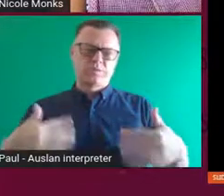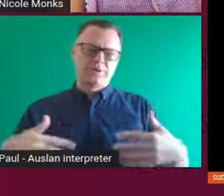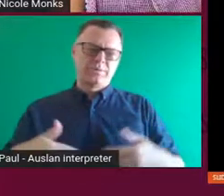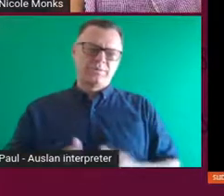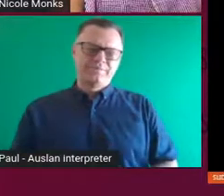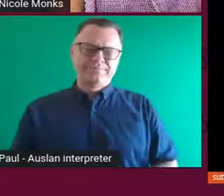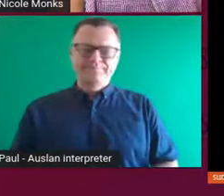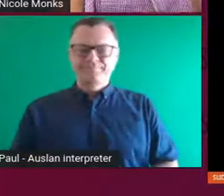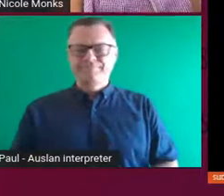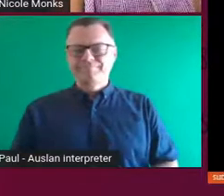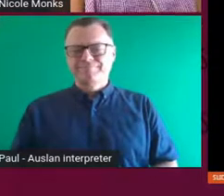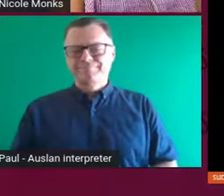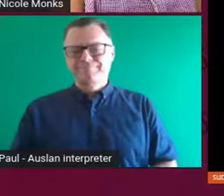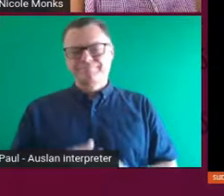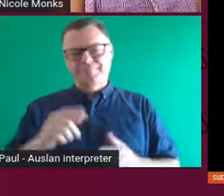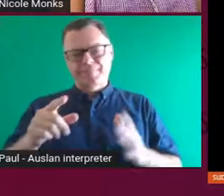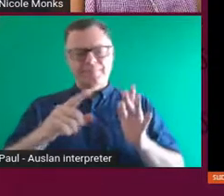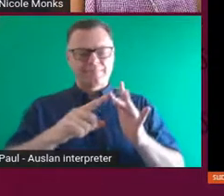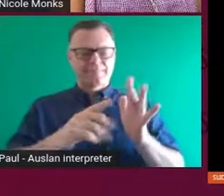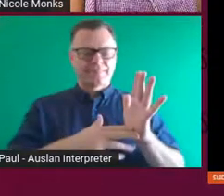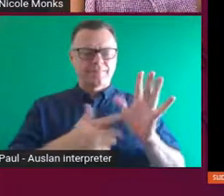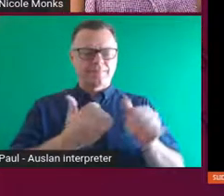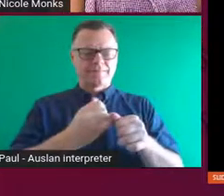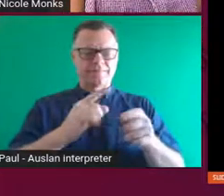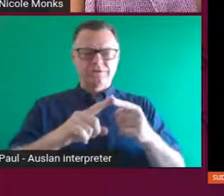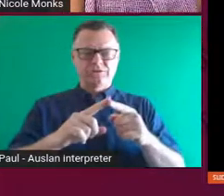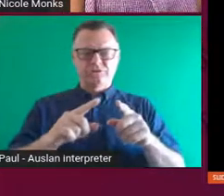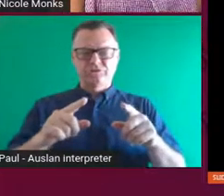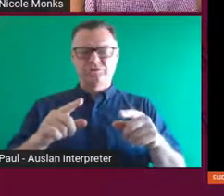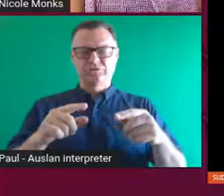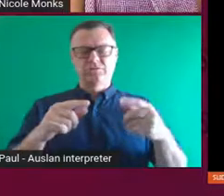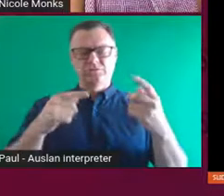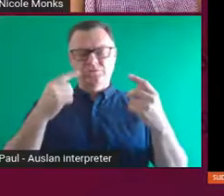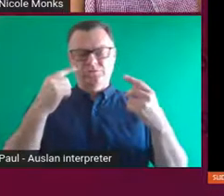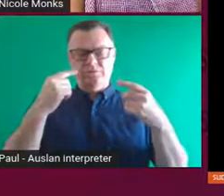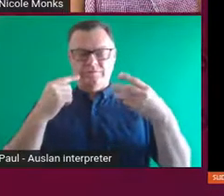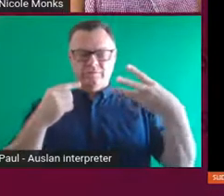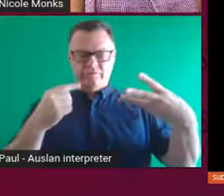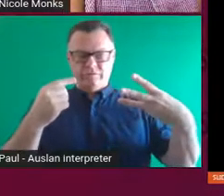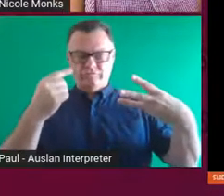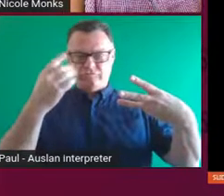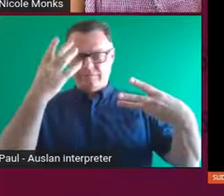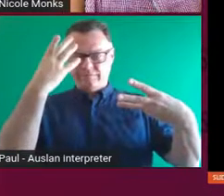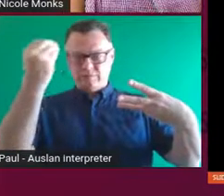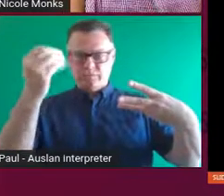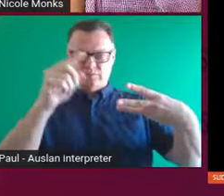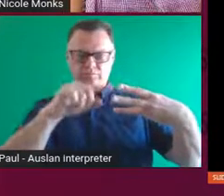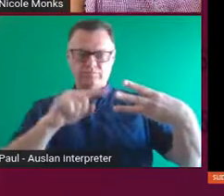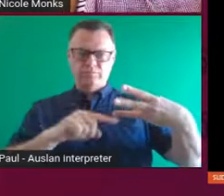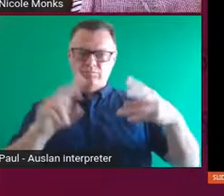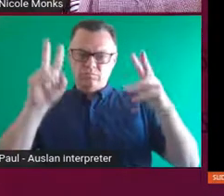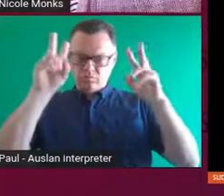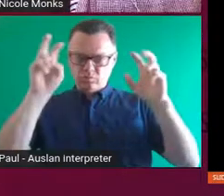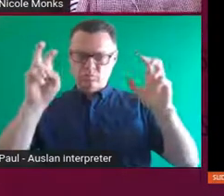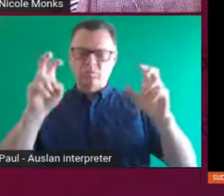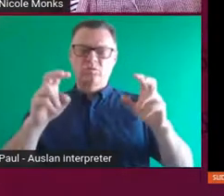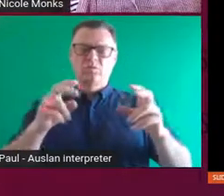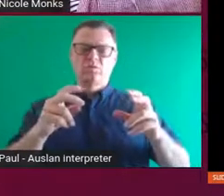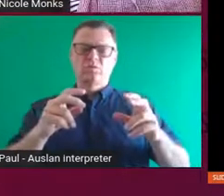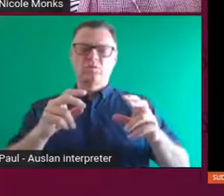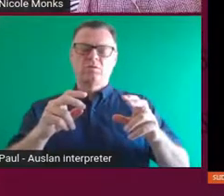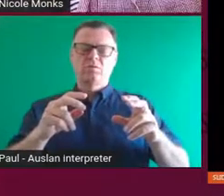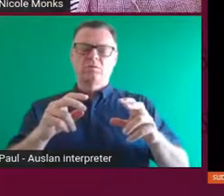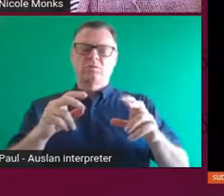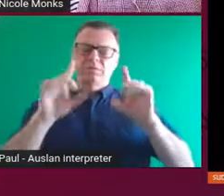images that will run in the next sort of three slides, it was an exhibition titled We Are All Animals.